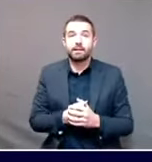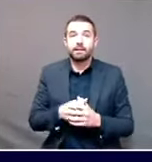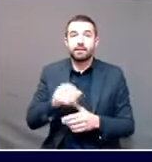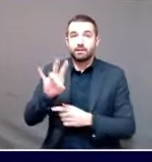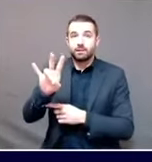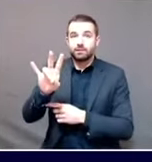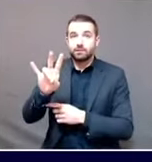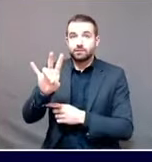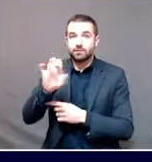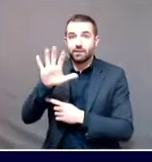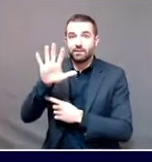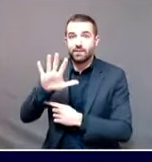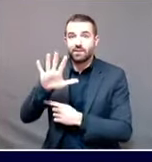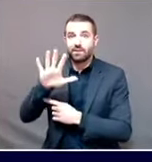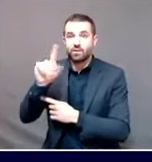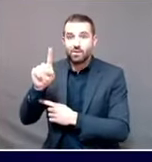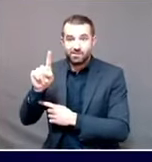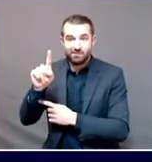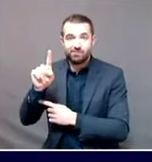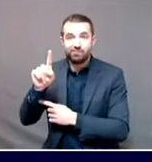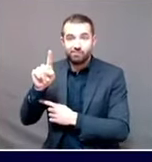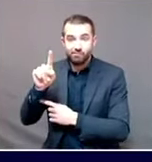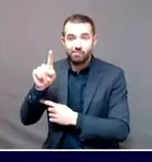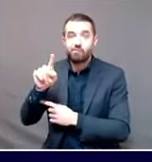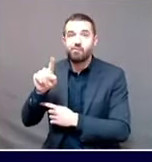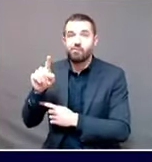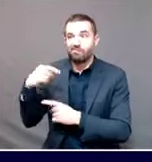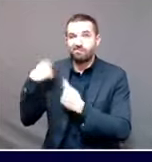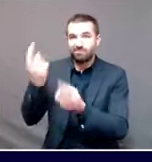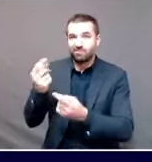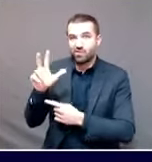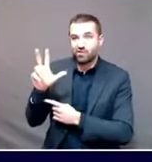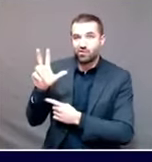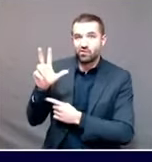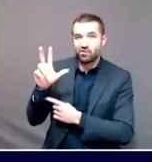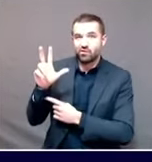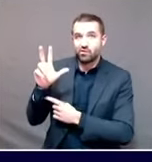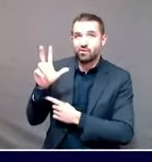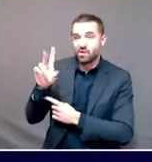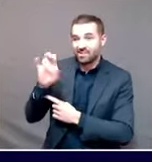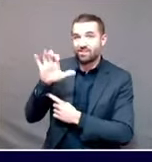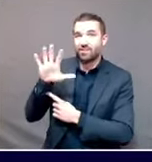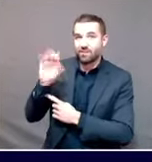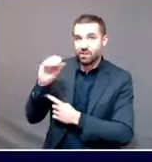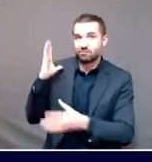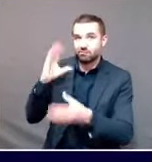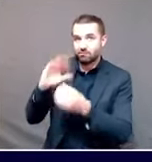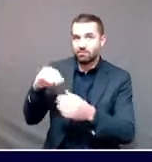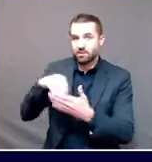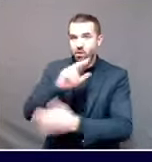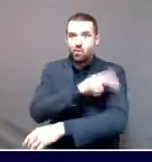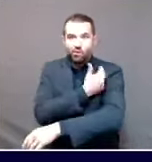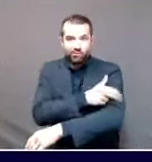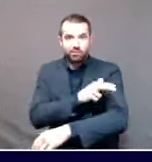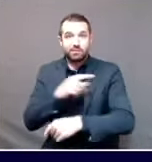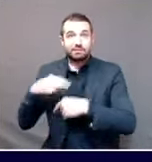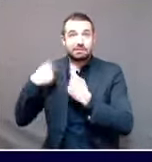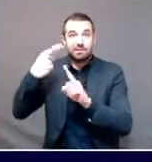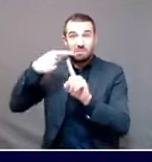have been hospitalized. And just in the past month alone, 219 have been hospitalized.